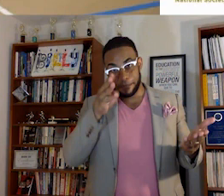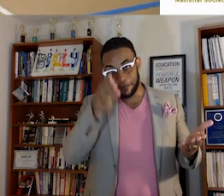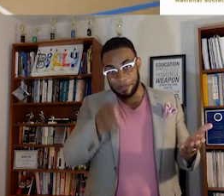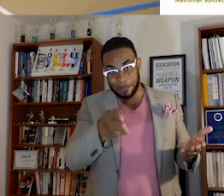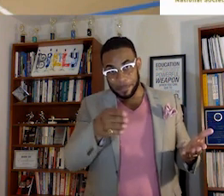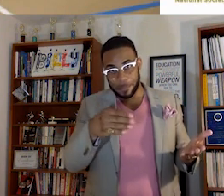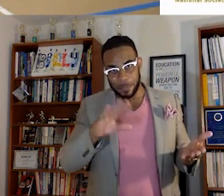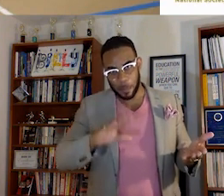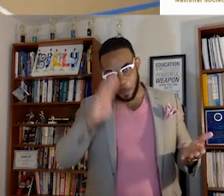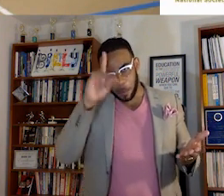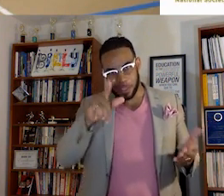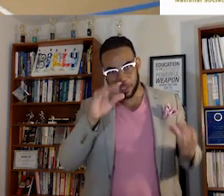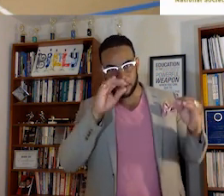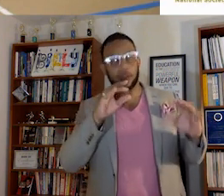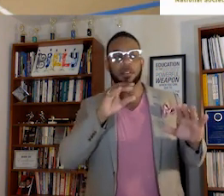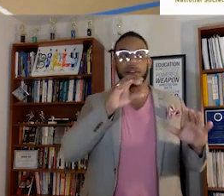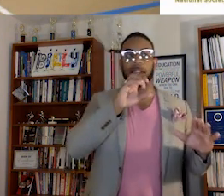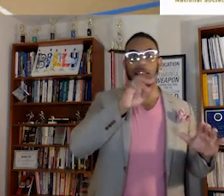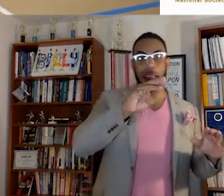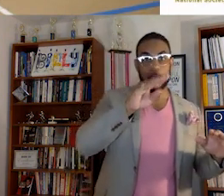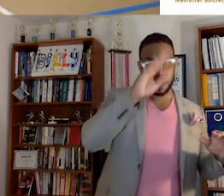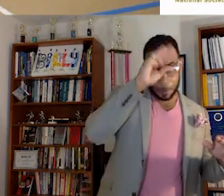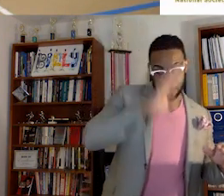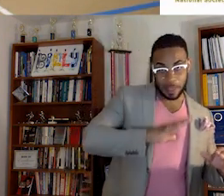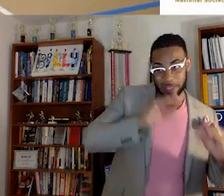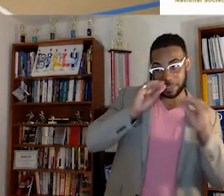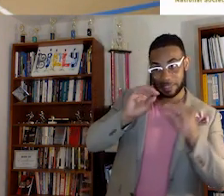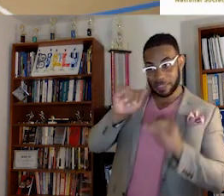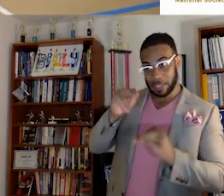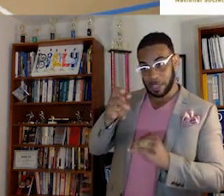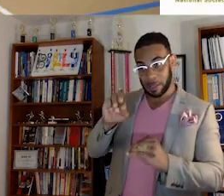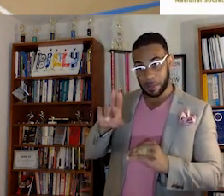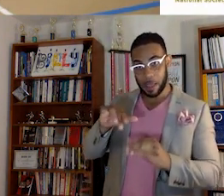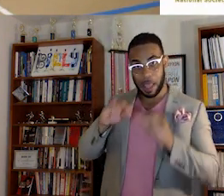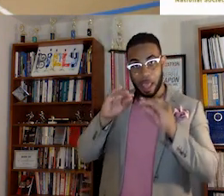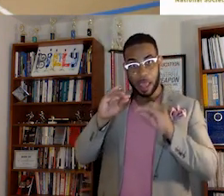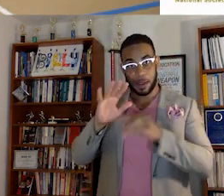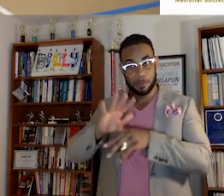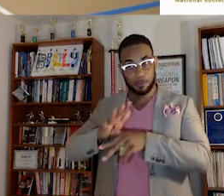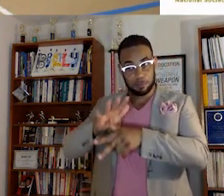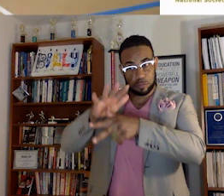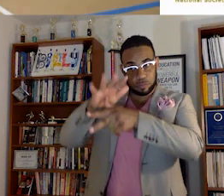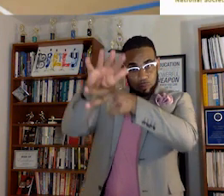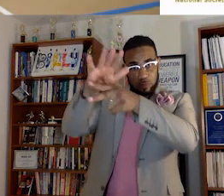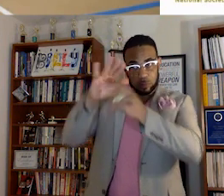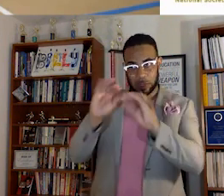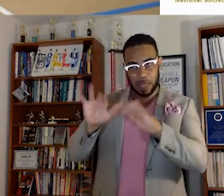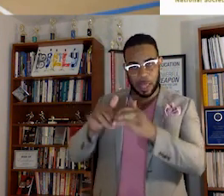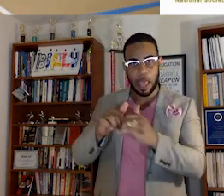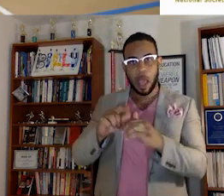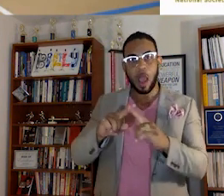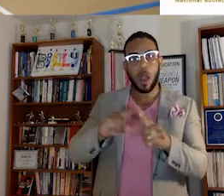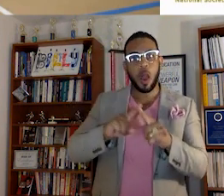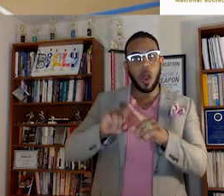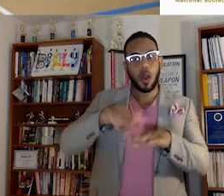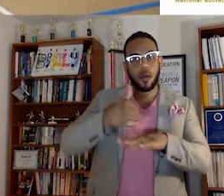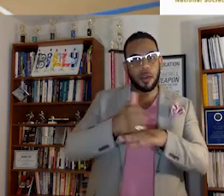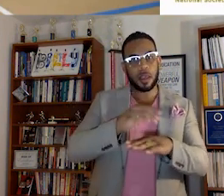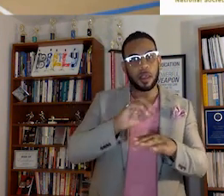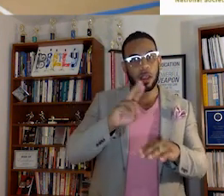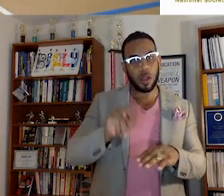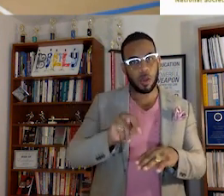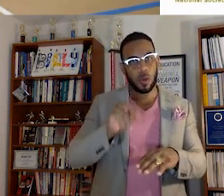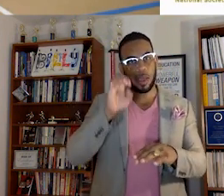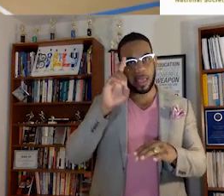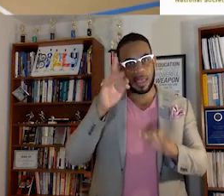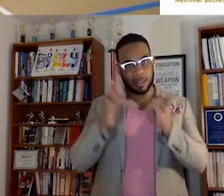He's teaching Amir how to fly a quadricopter. And he also founded his own ed tech firm